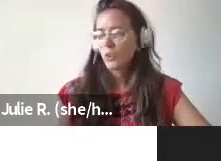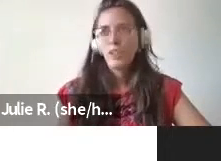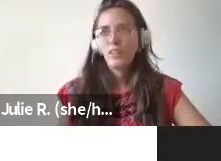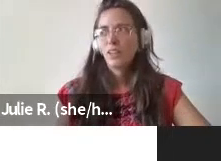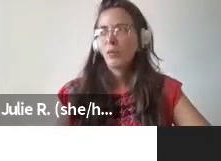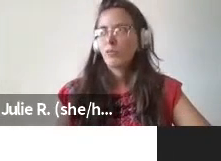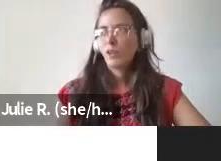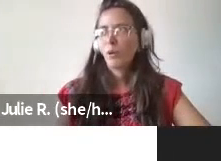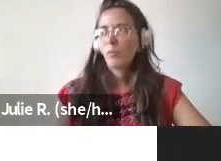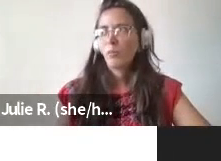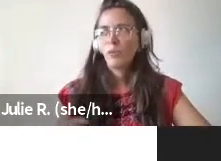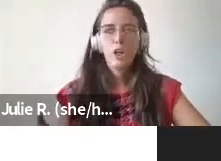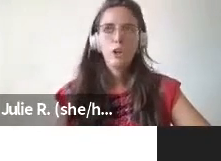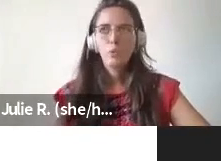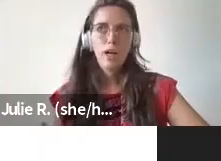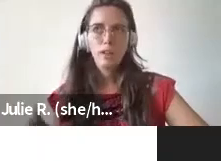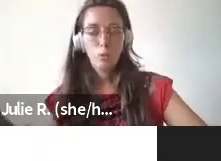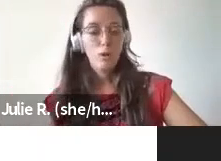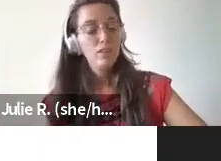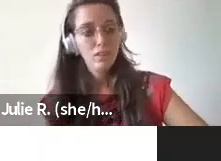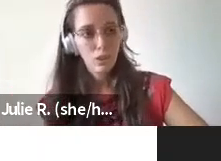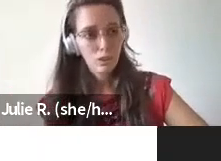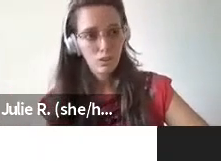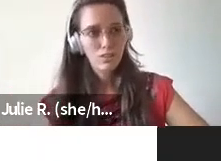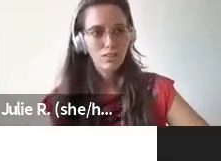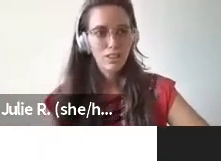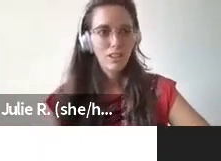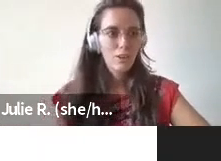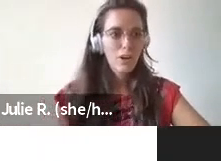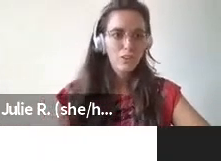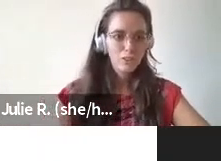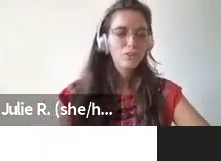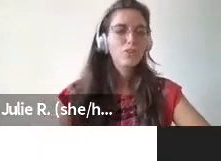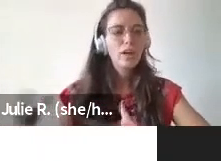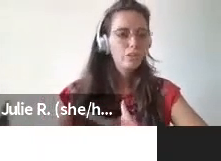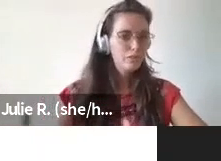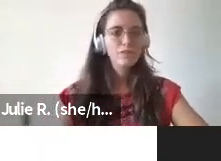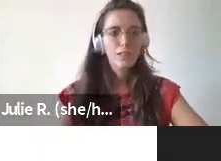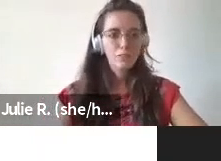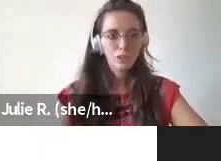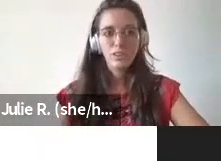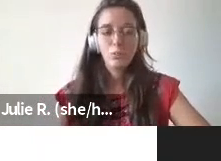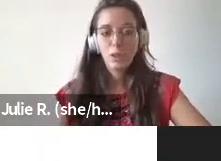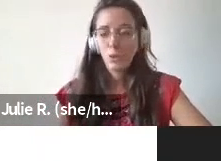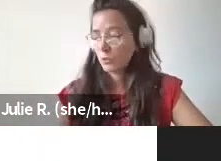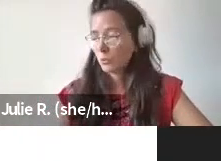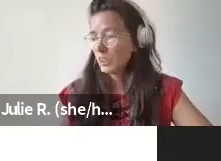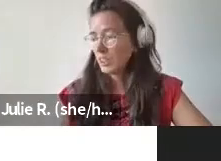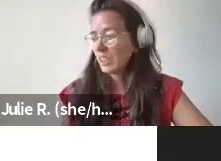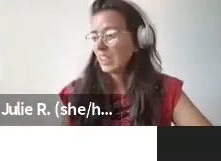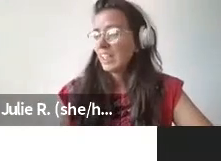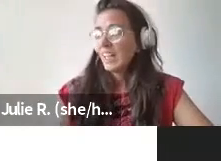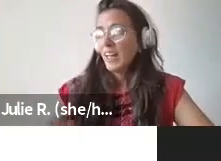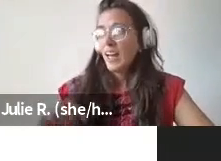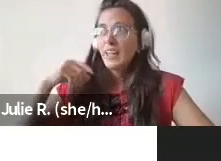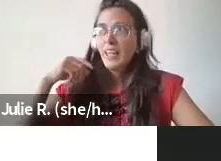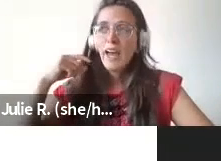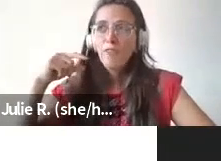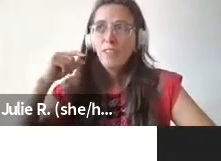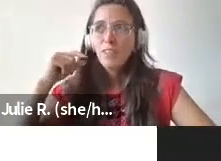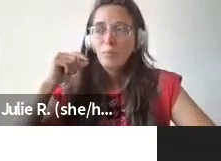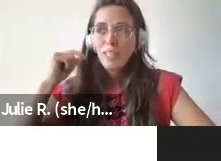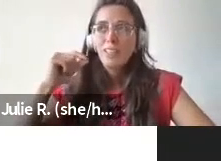books also that come from non-white western authors to have diversity in my own reading